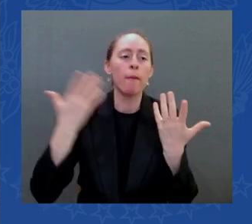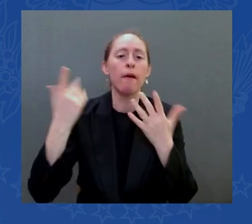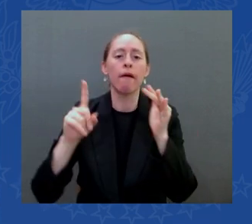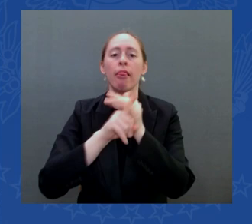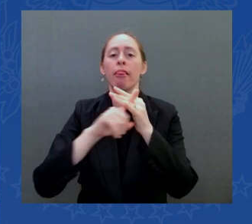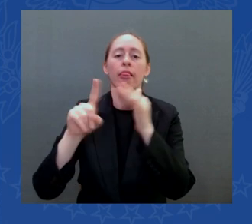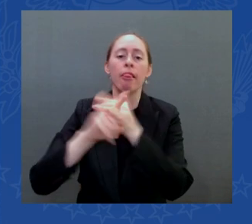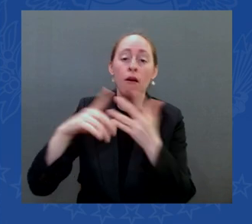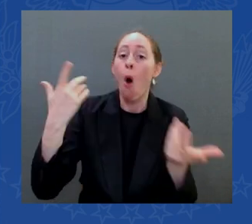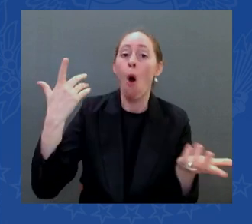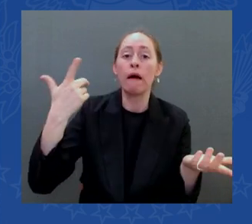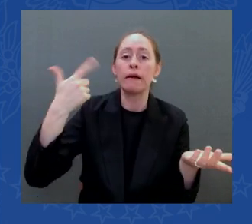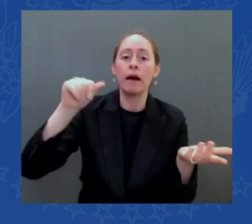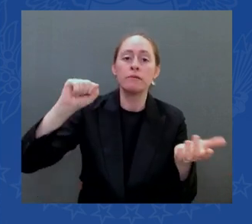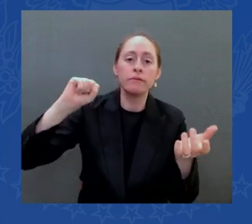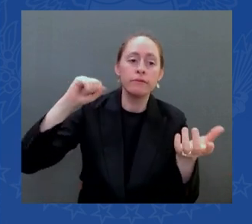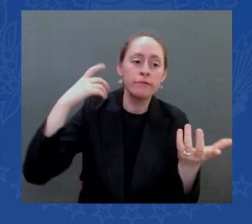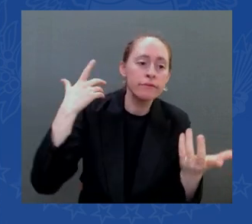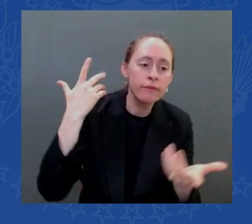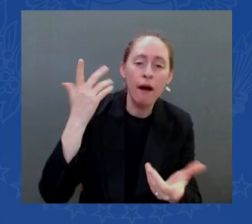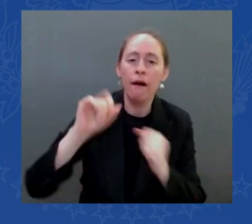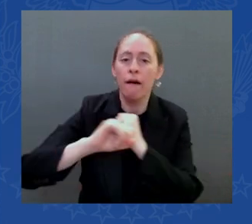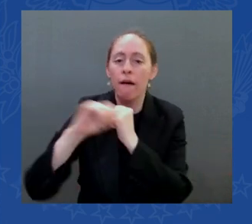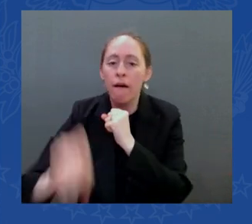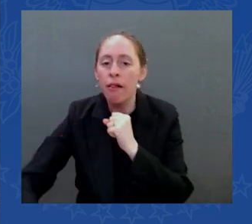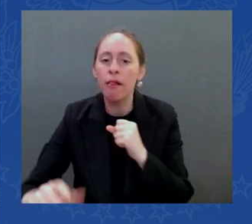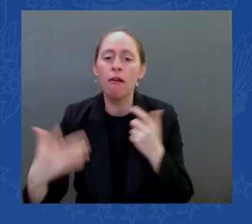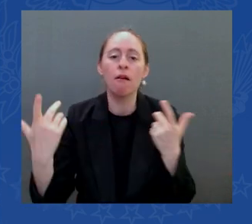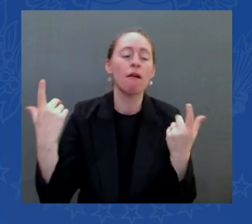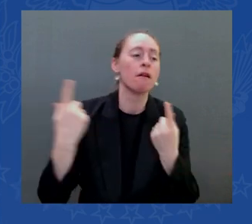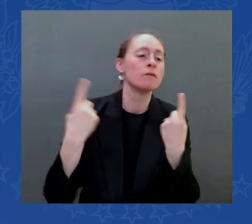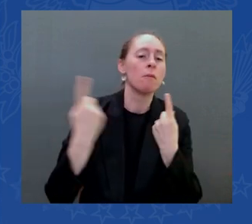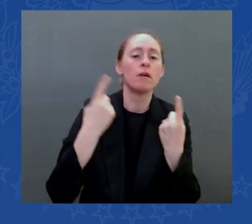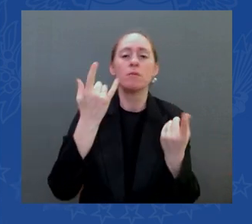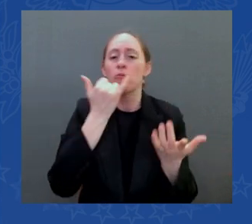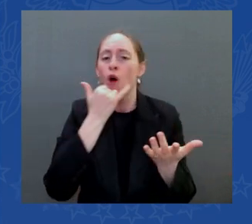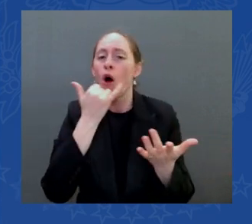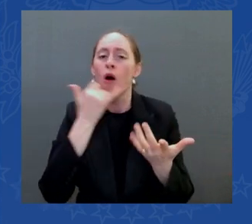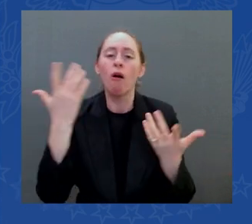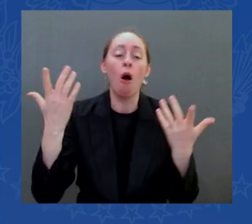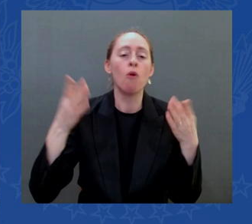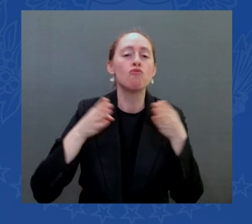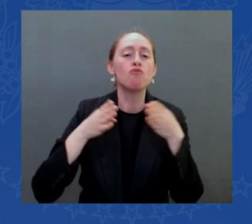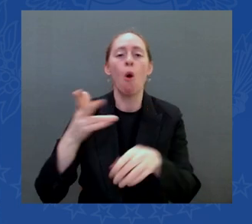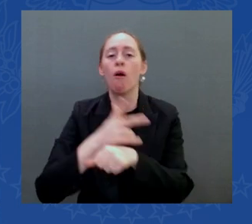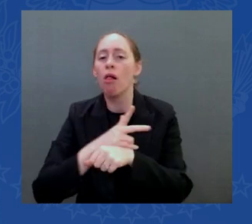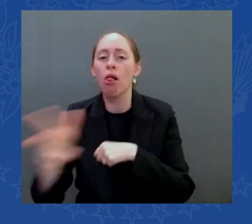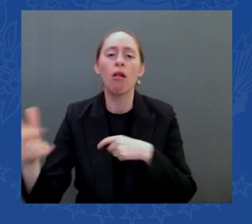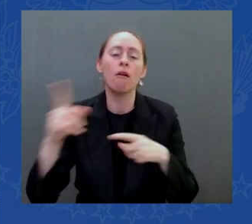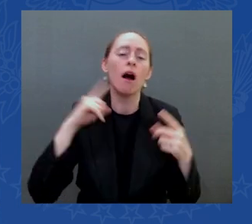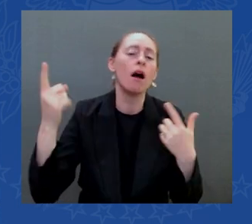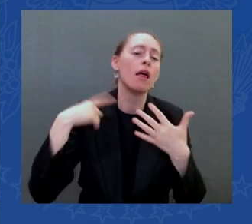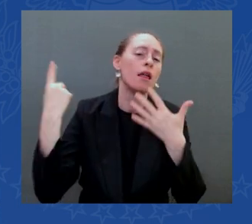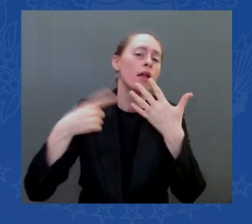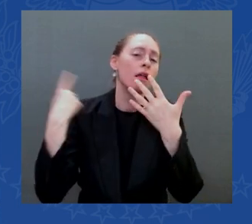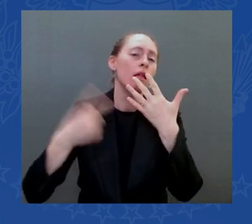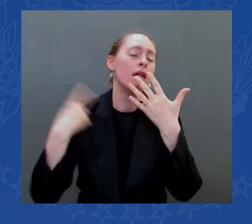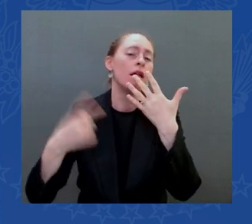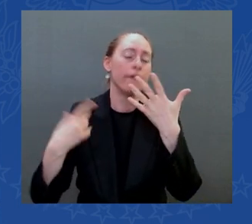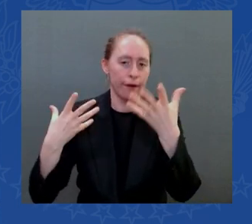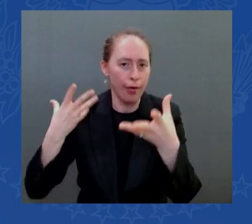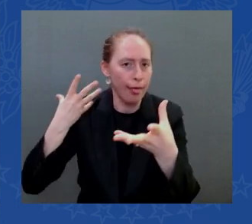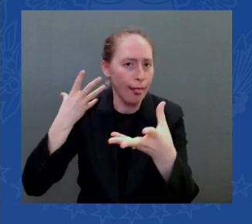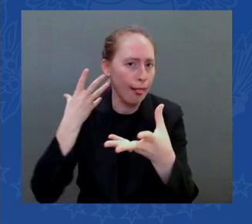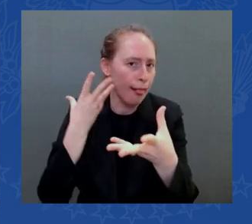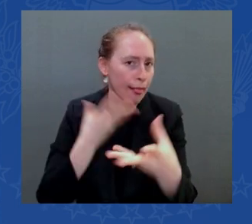significant investment in modernizing our roads and bridges since the interstate highway system was built with eisenhower we're also going to start